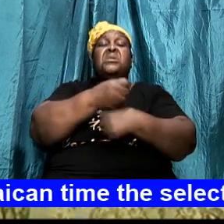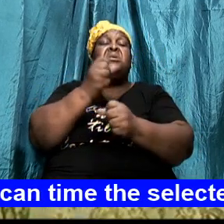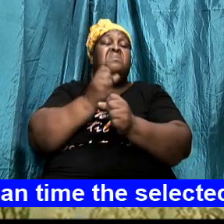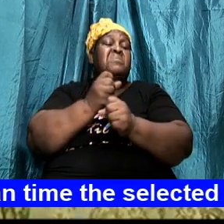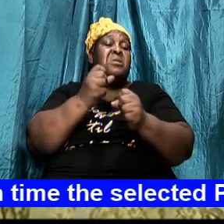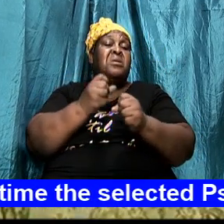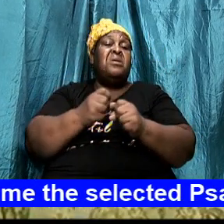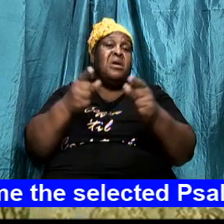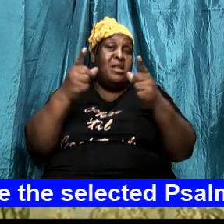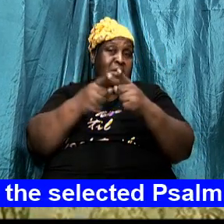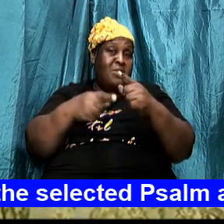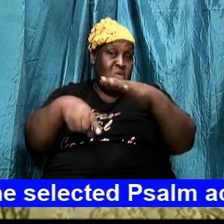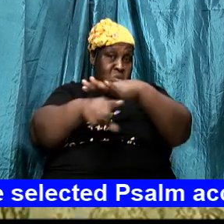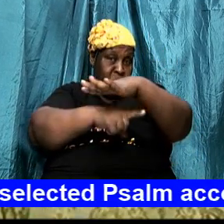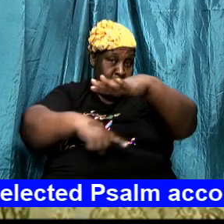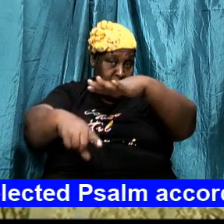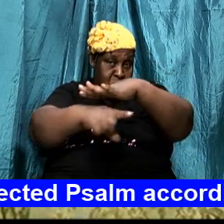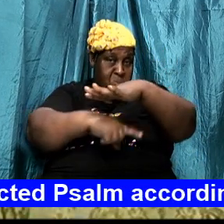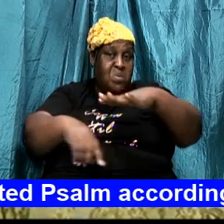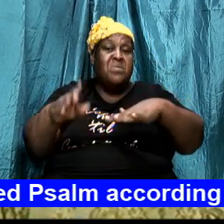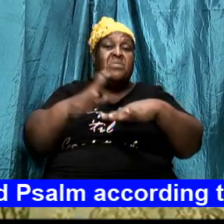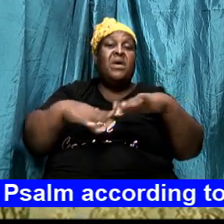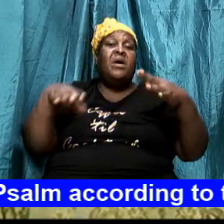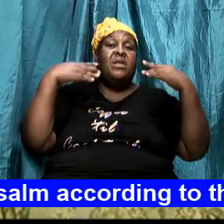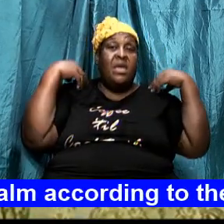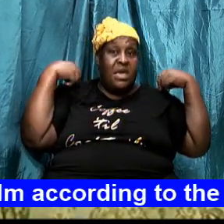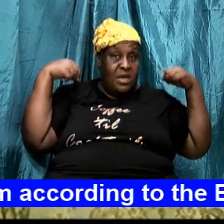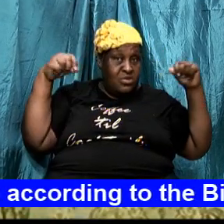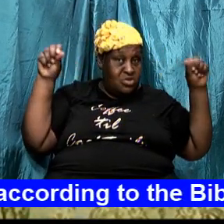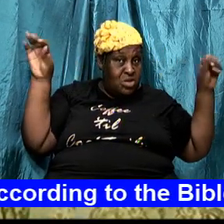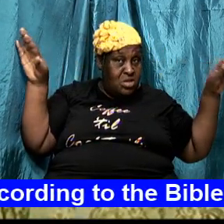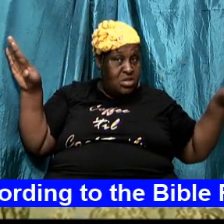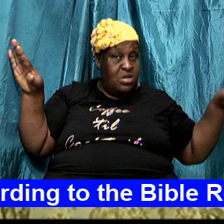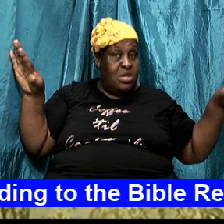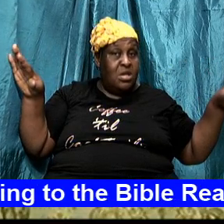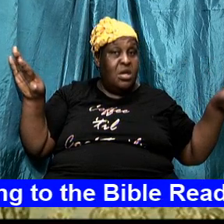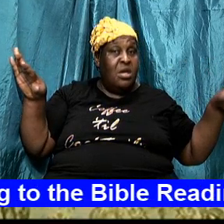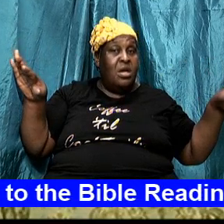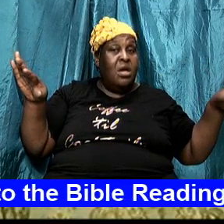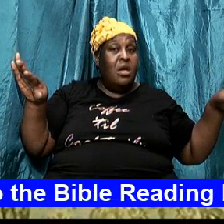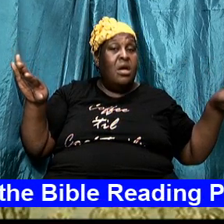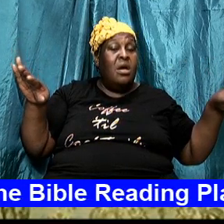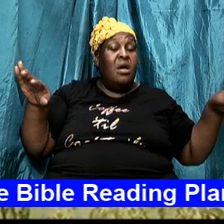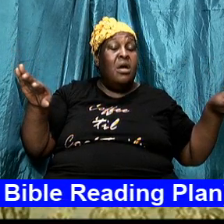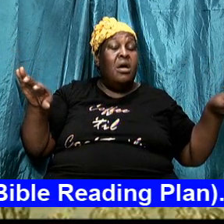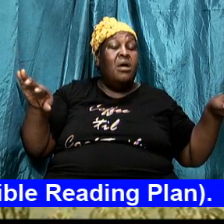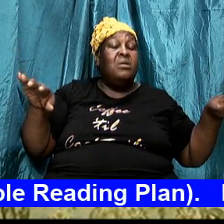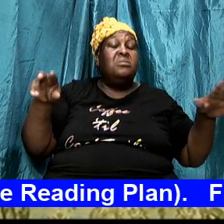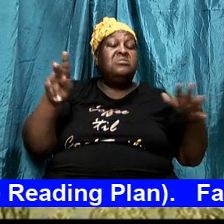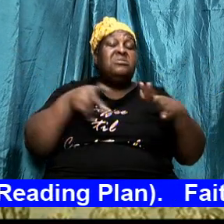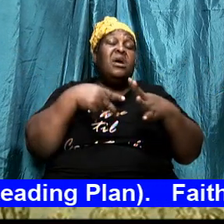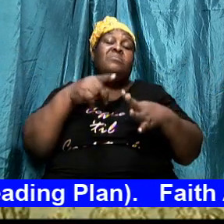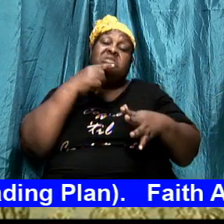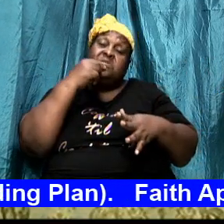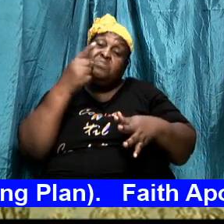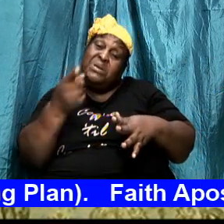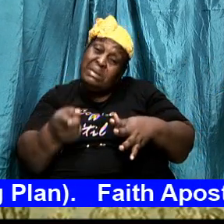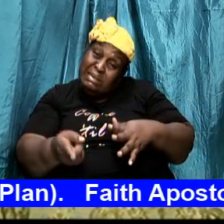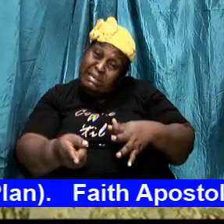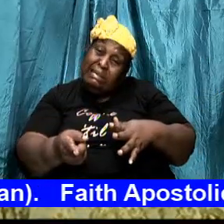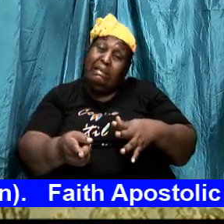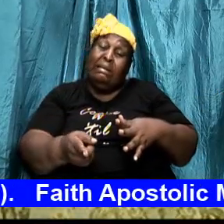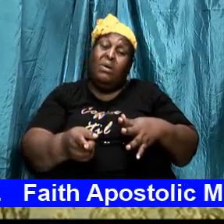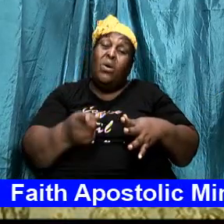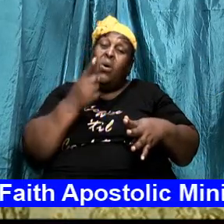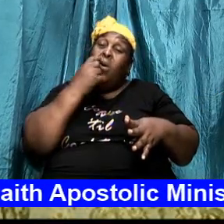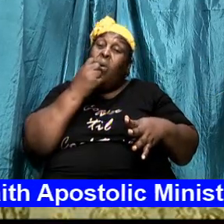angels. And that is talking about who it is that we are up against. If we were made a little bit lower than them,